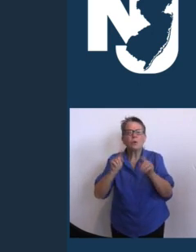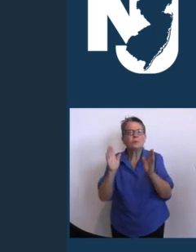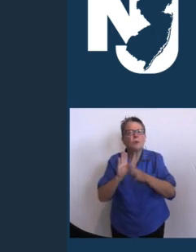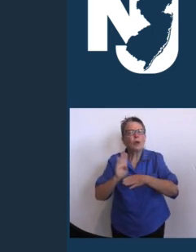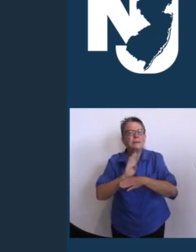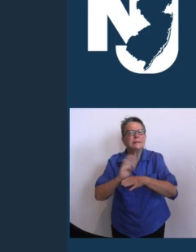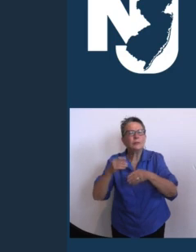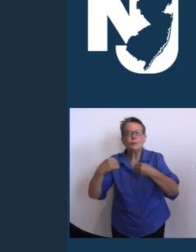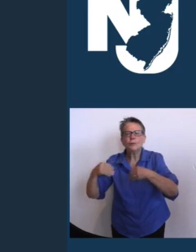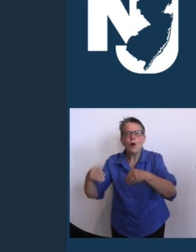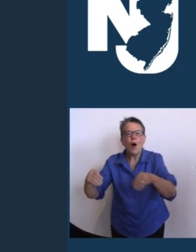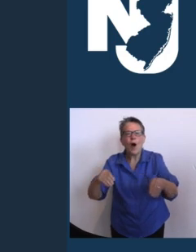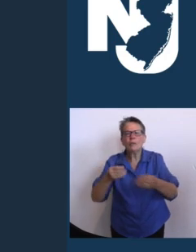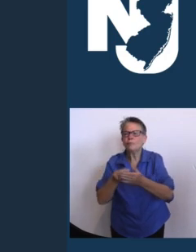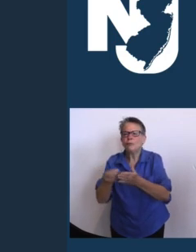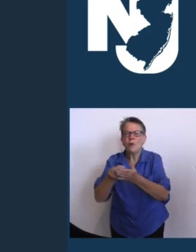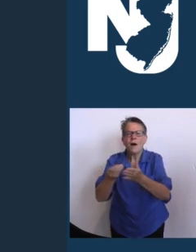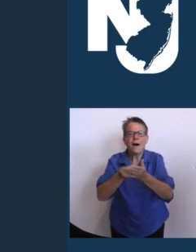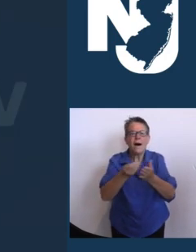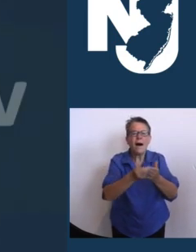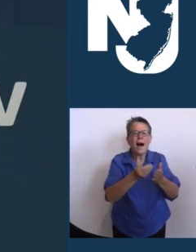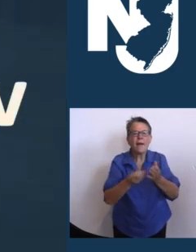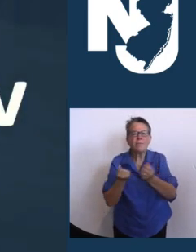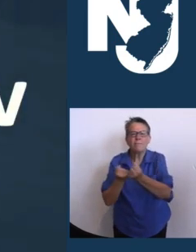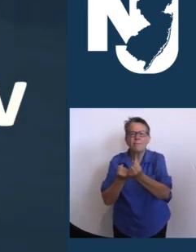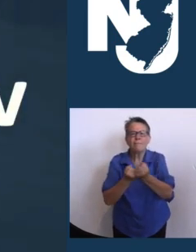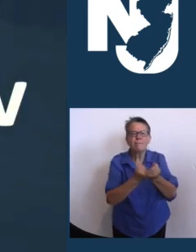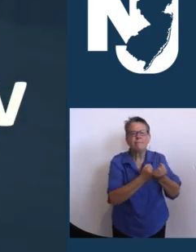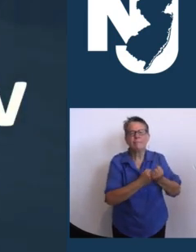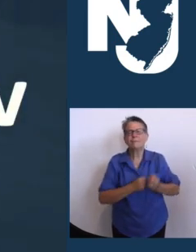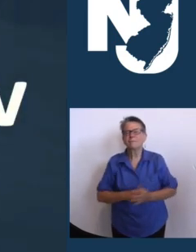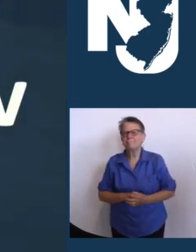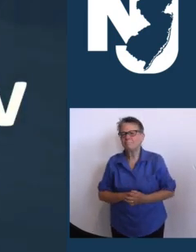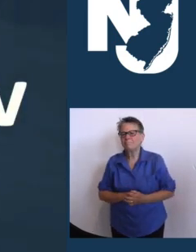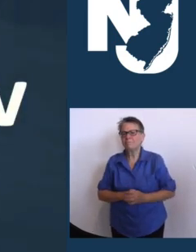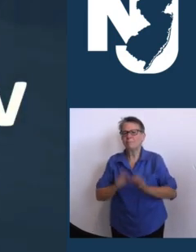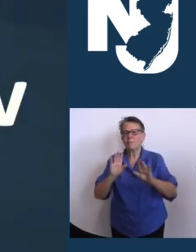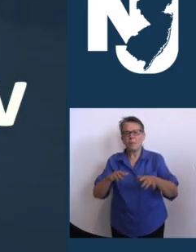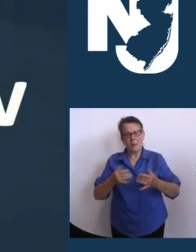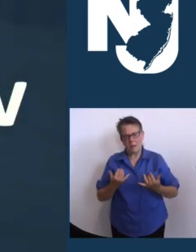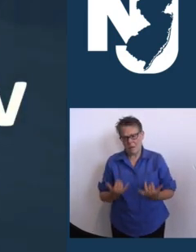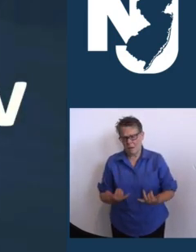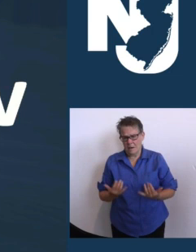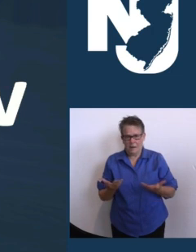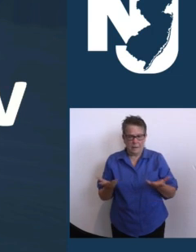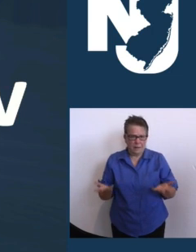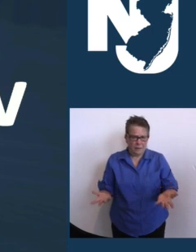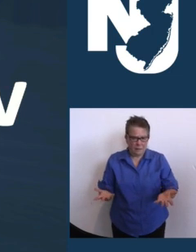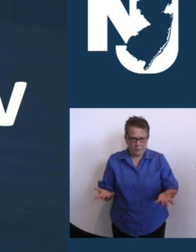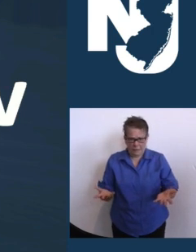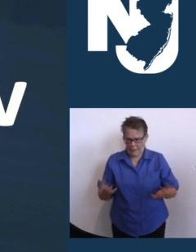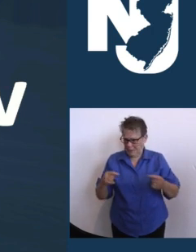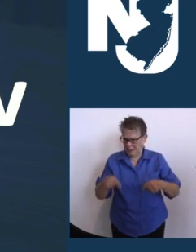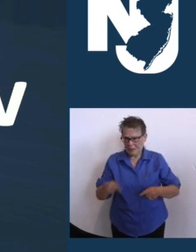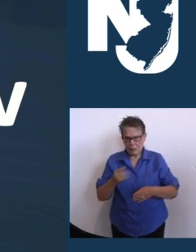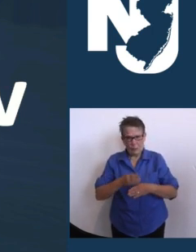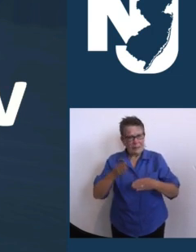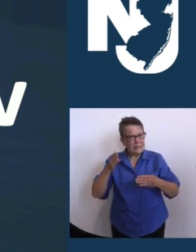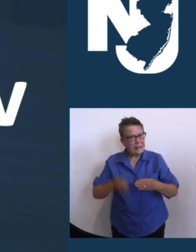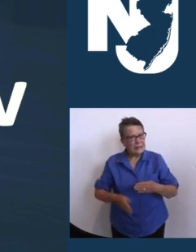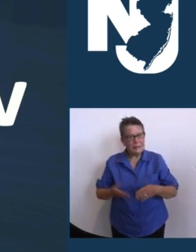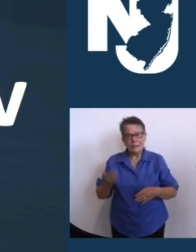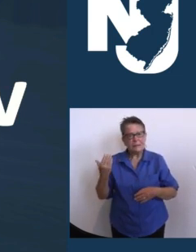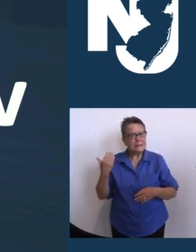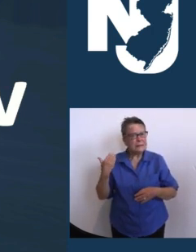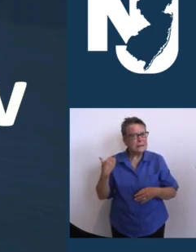and let's grow our economy together. Before I turn things over to you, Judy, this weekend was obviously an incredibly emotional